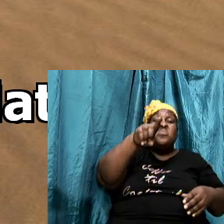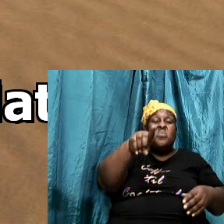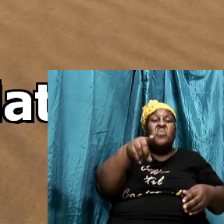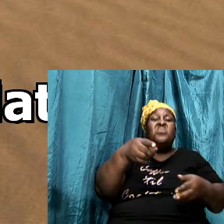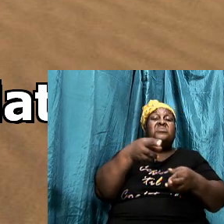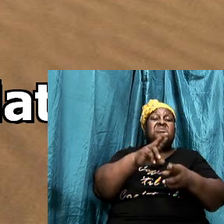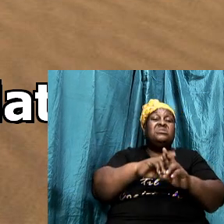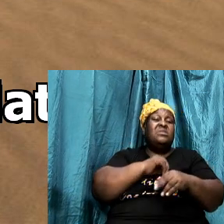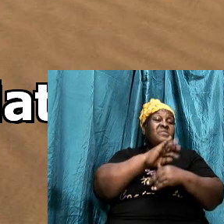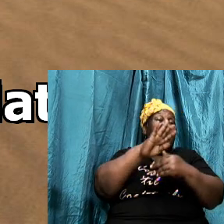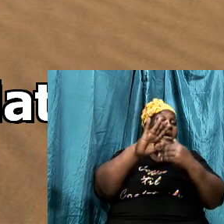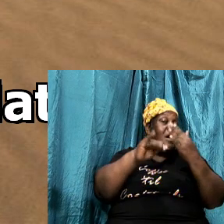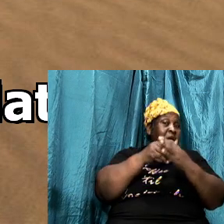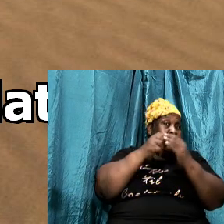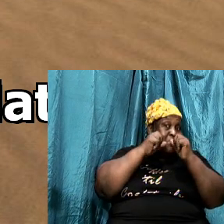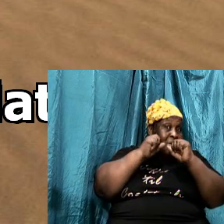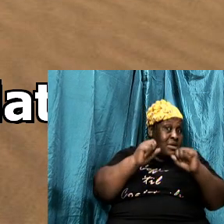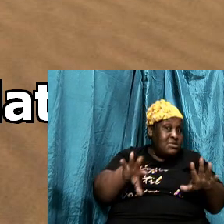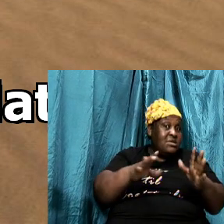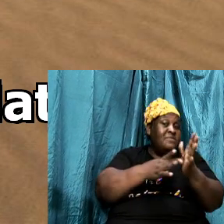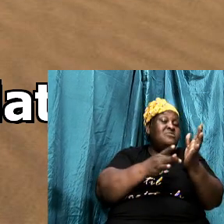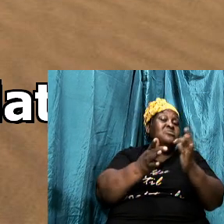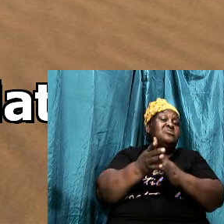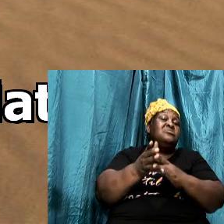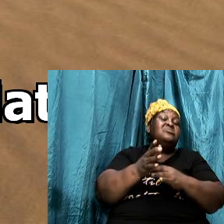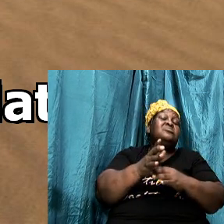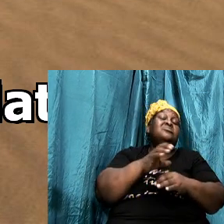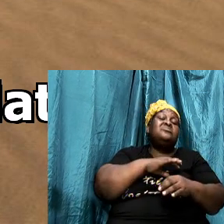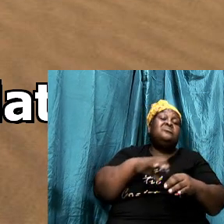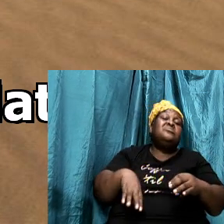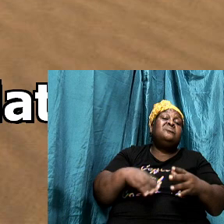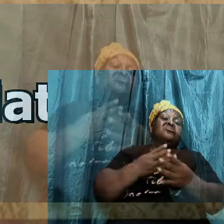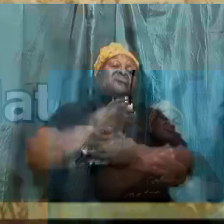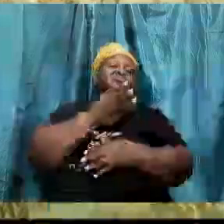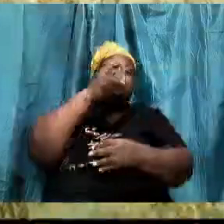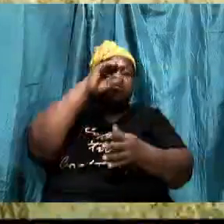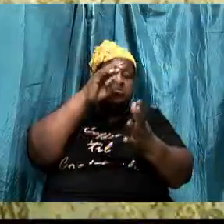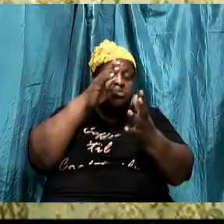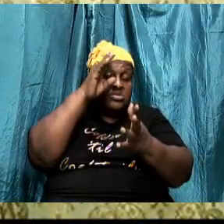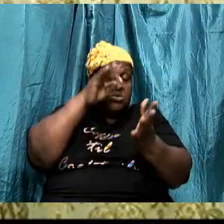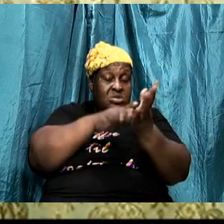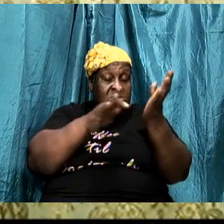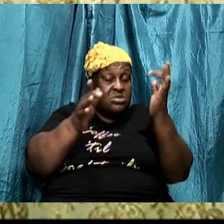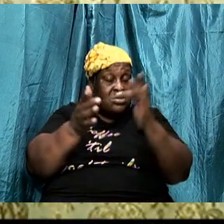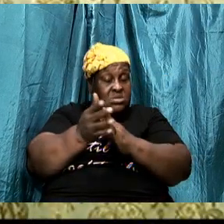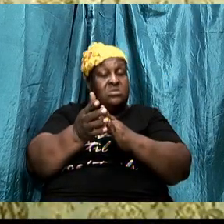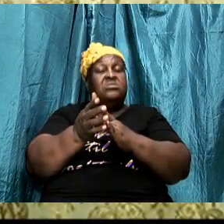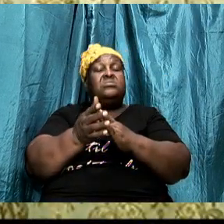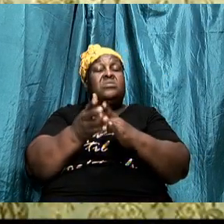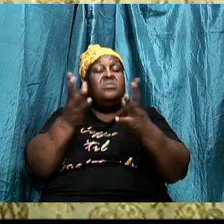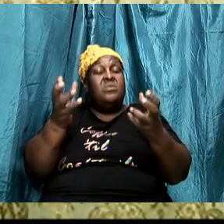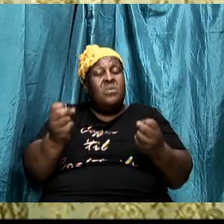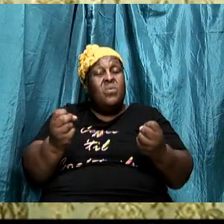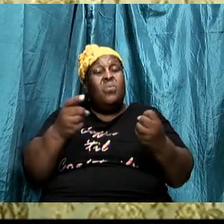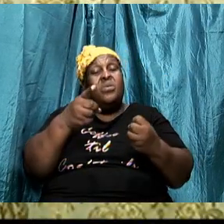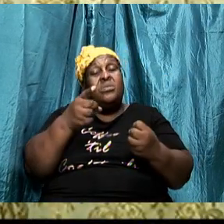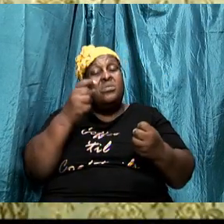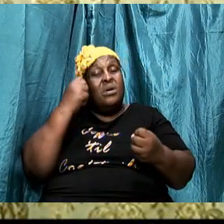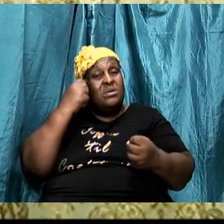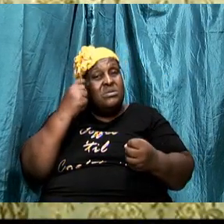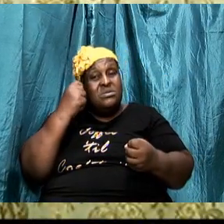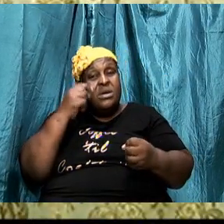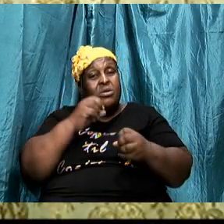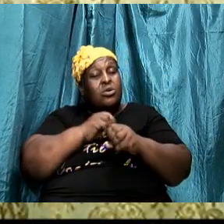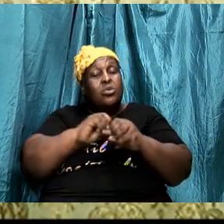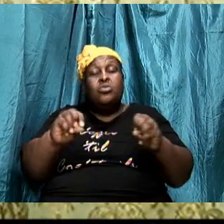which include hurtly and heavenly possession I want you to understand tonight that you need not to give